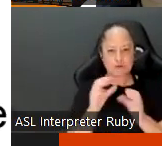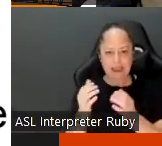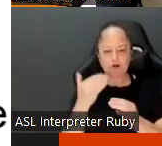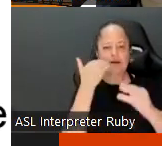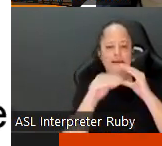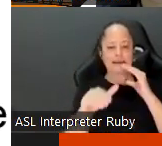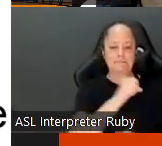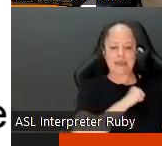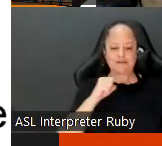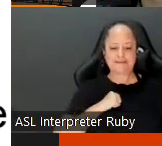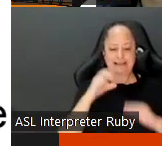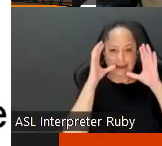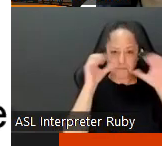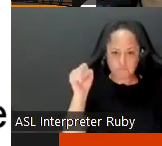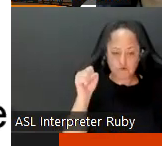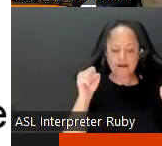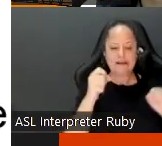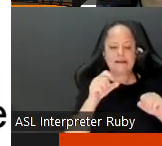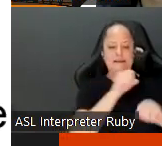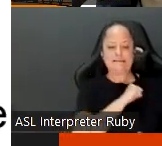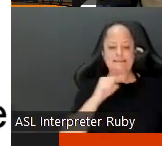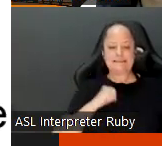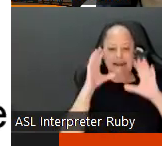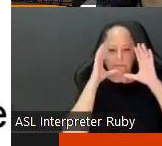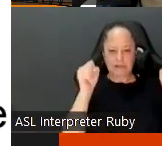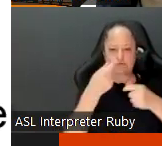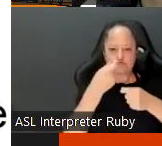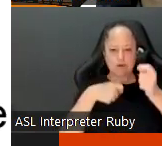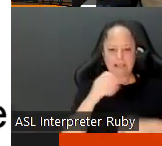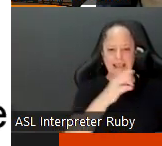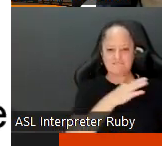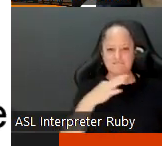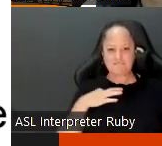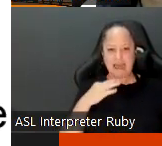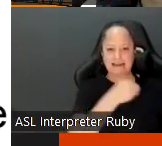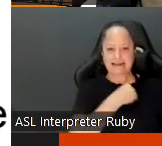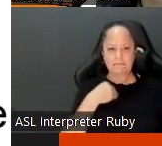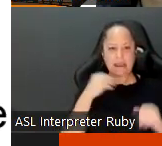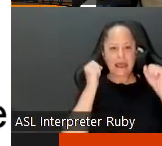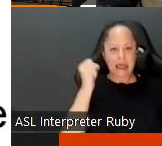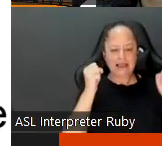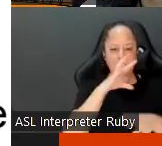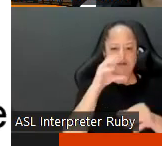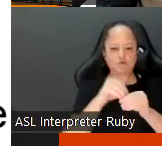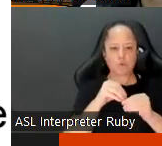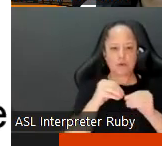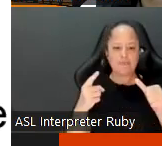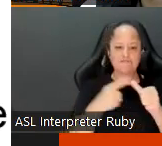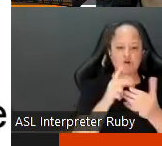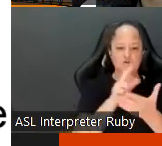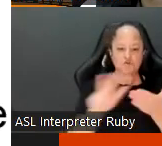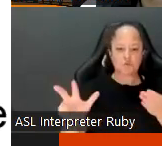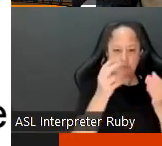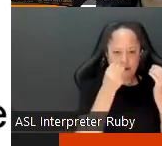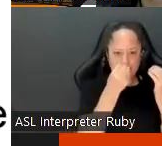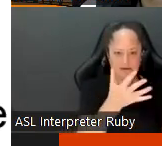senate president the senate president replaces the room faculty member um and it can be exercised only within the first the three weeks of being notified of